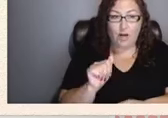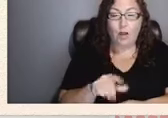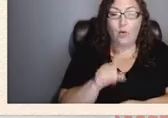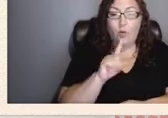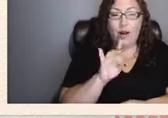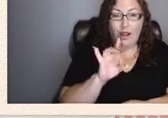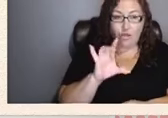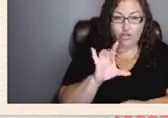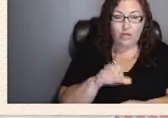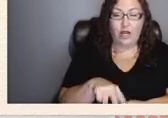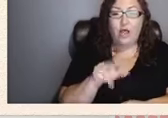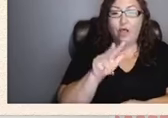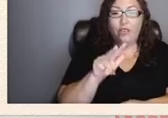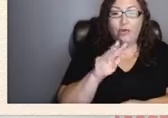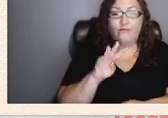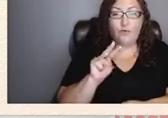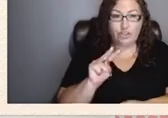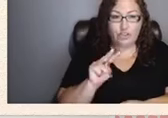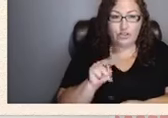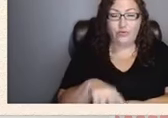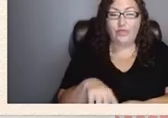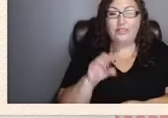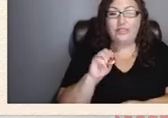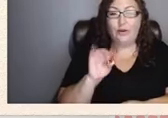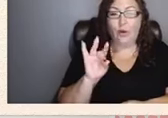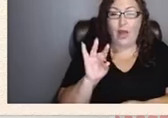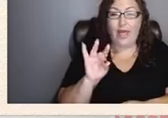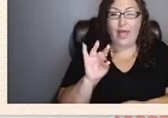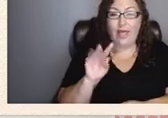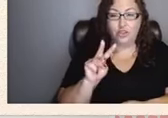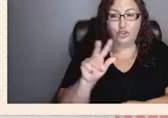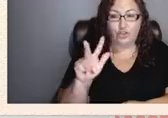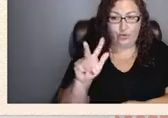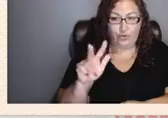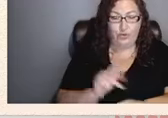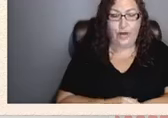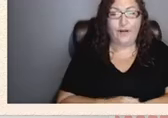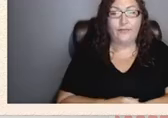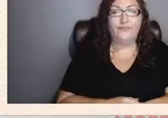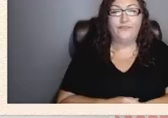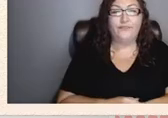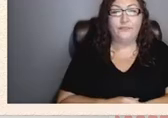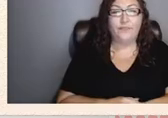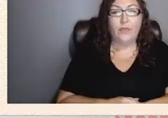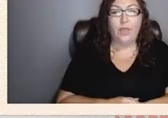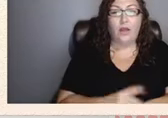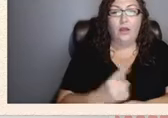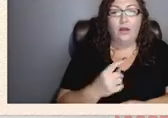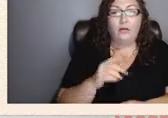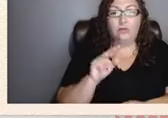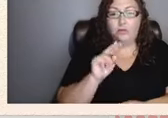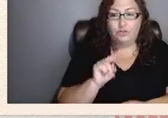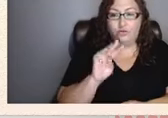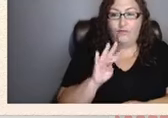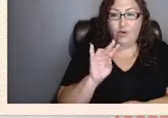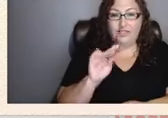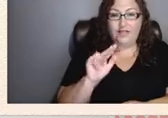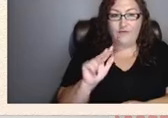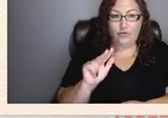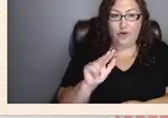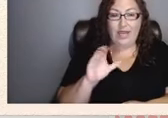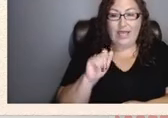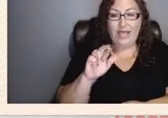-342-0823 2473 care